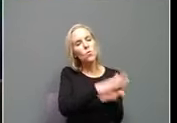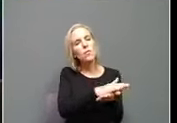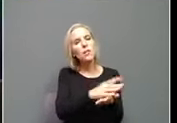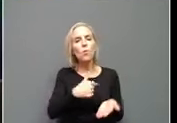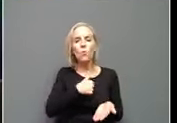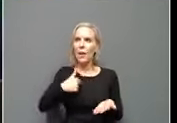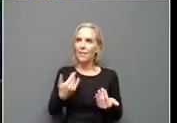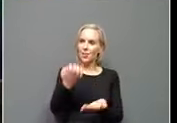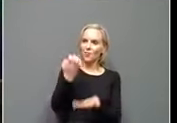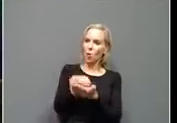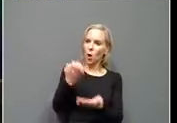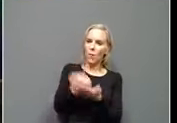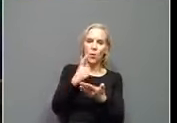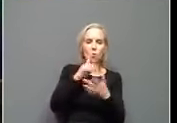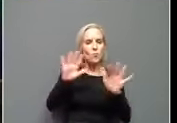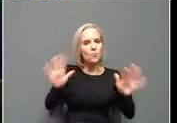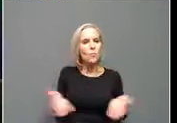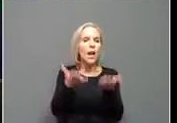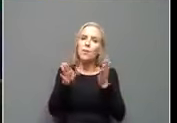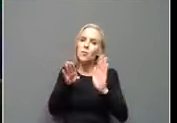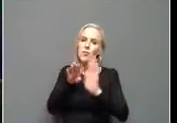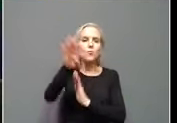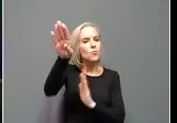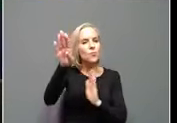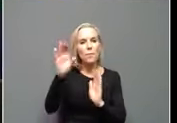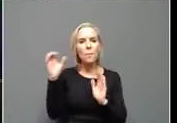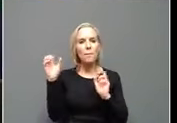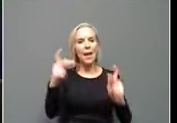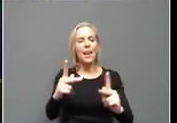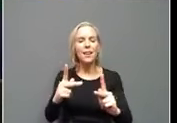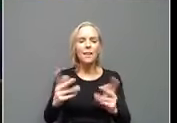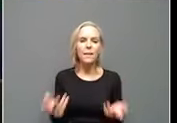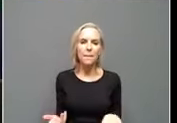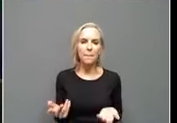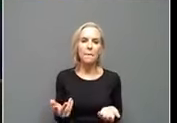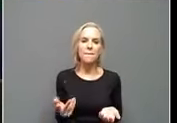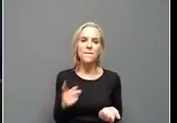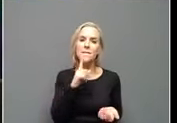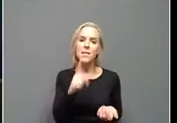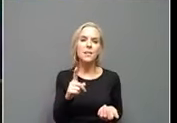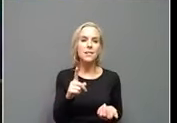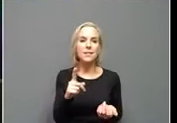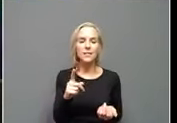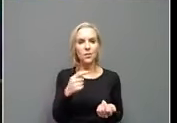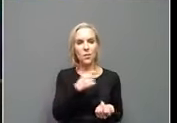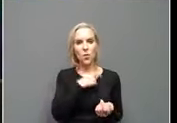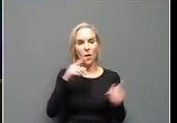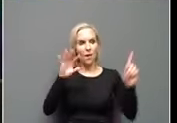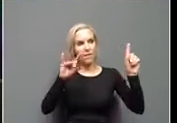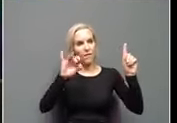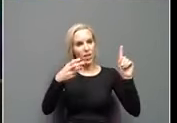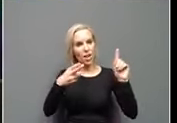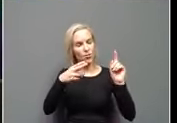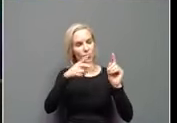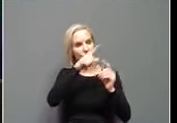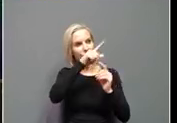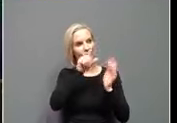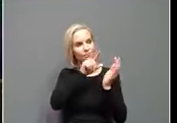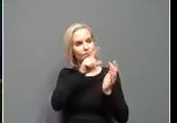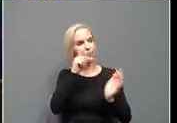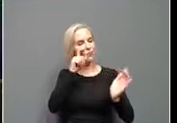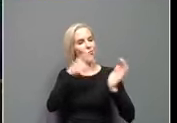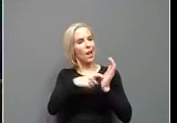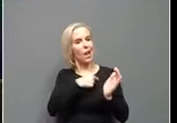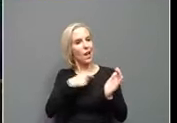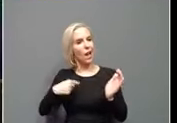that is roaring back again. Fitch is recognizing us and not